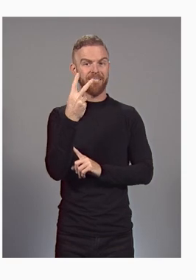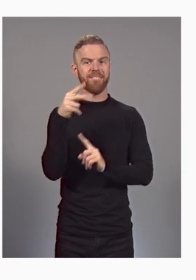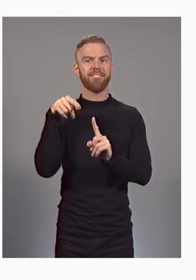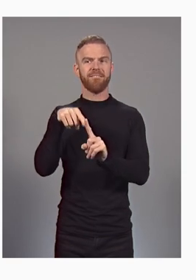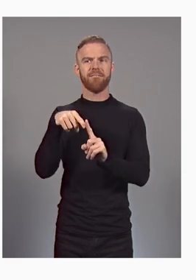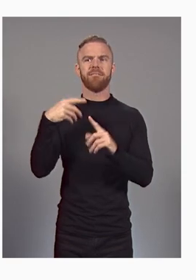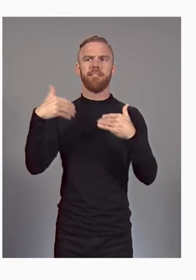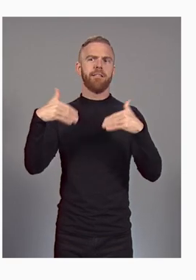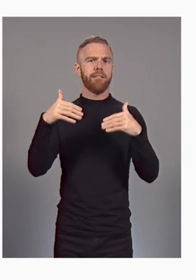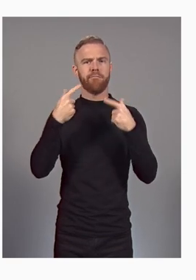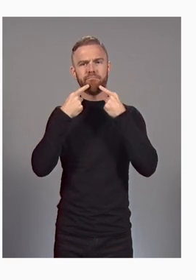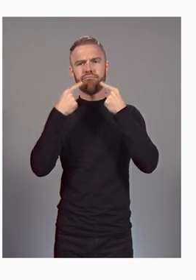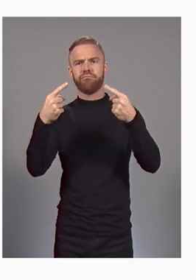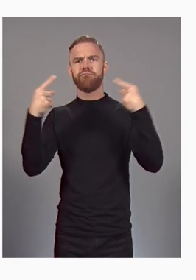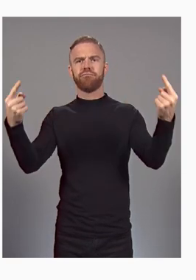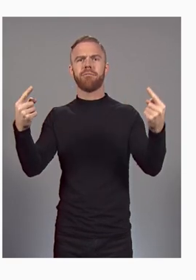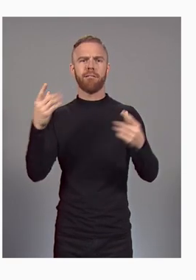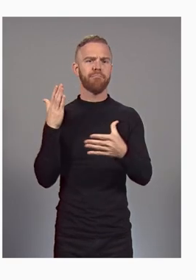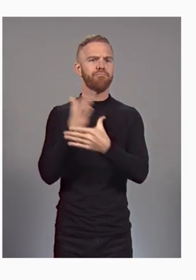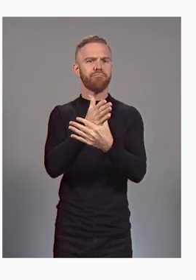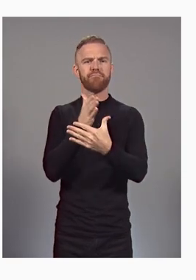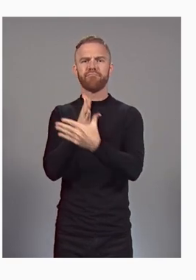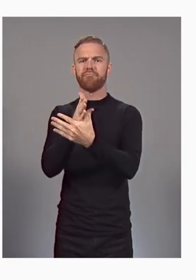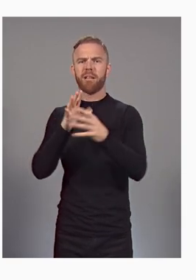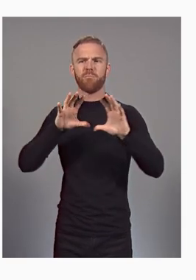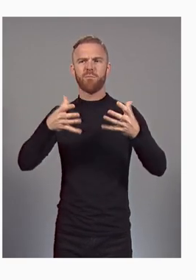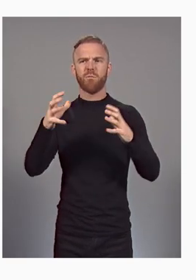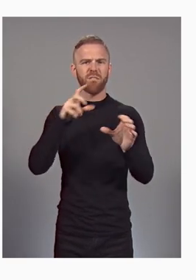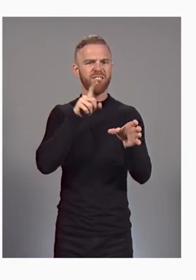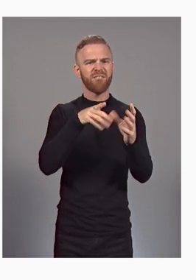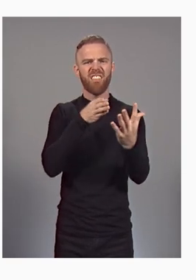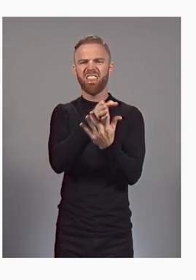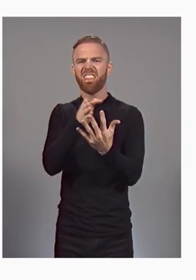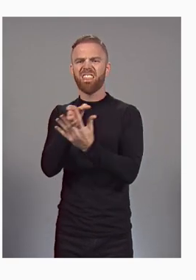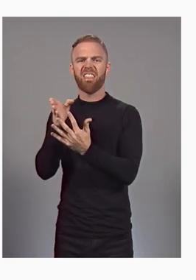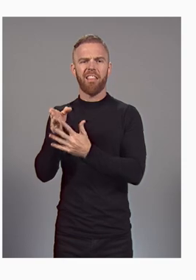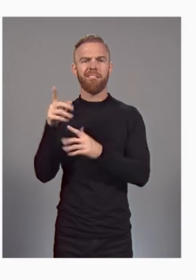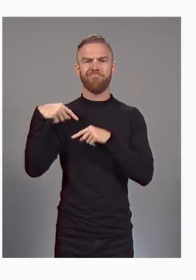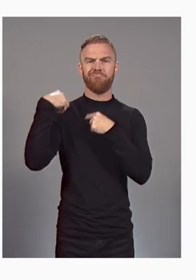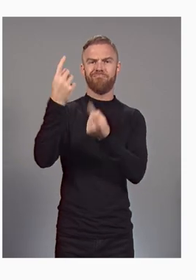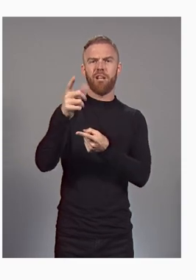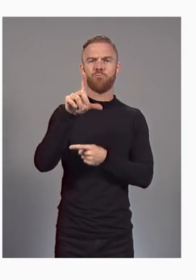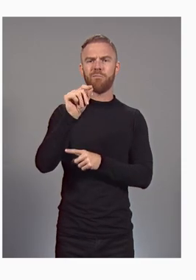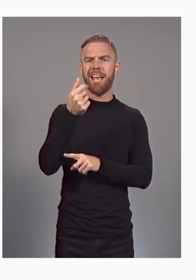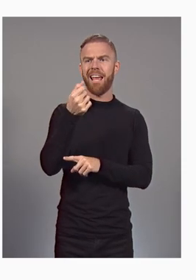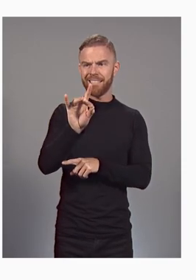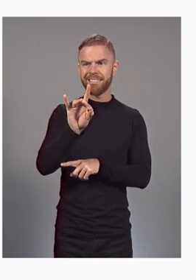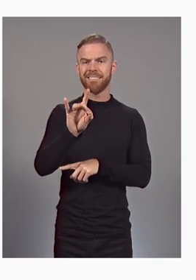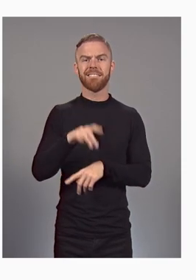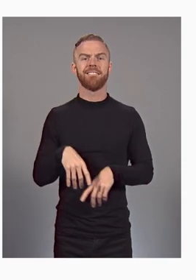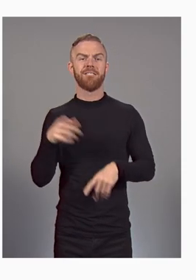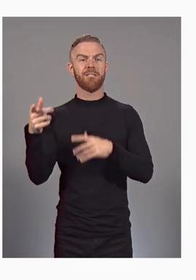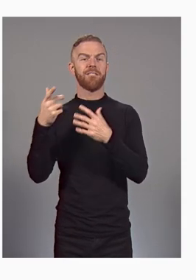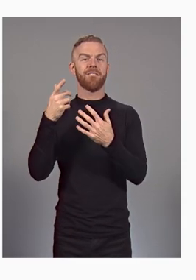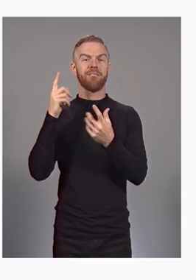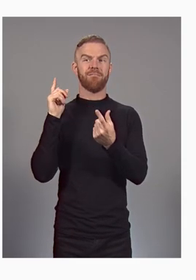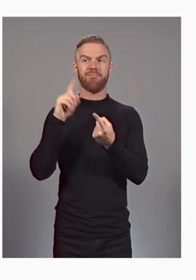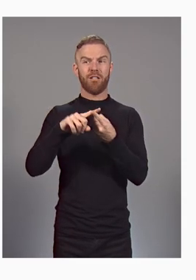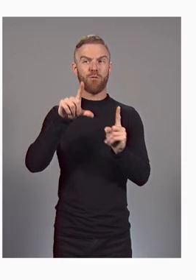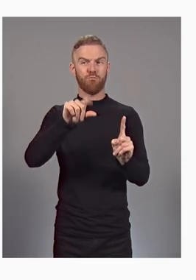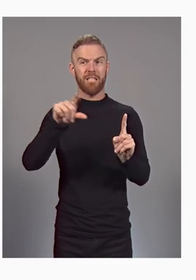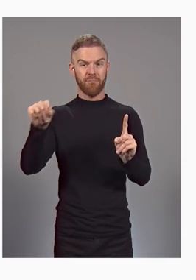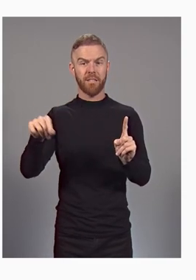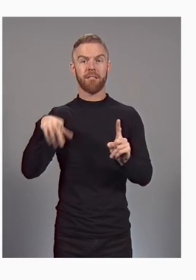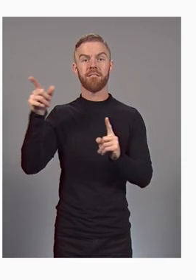prolific ransomware actor. And during 2018 through 2020, they were targeting hospitals